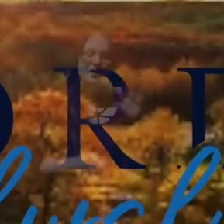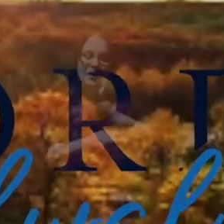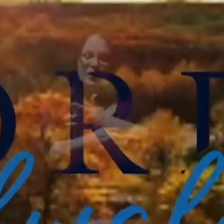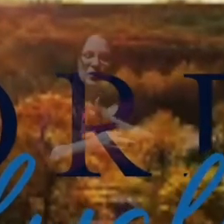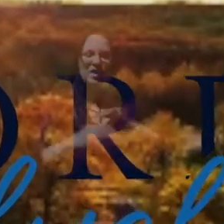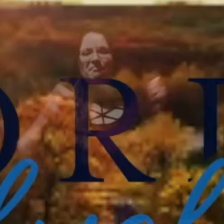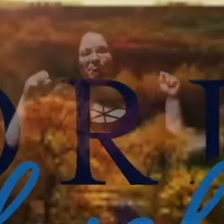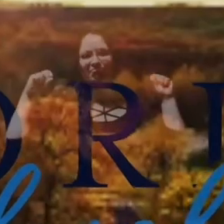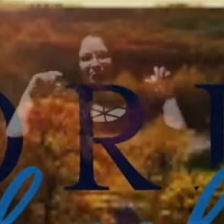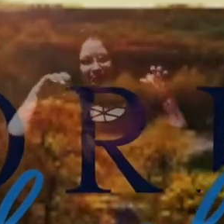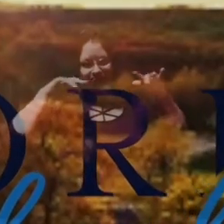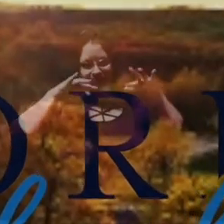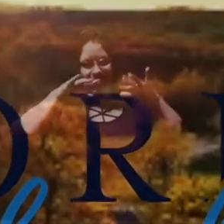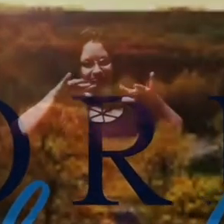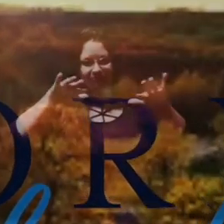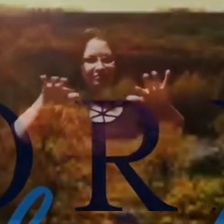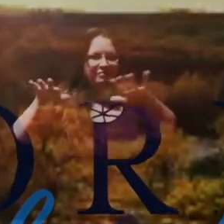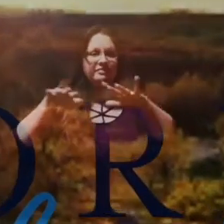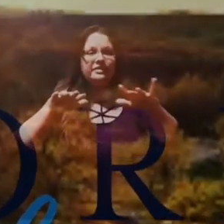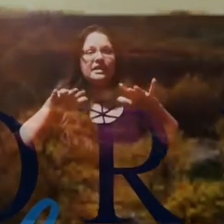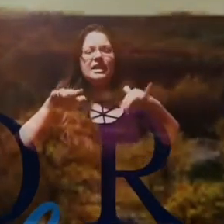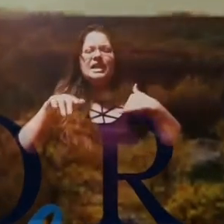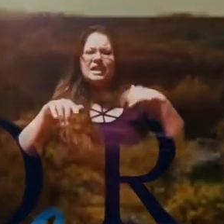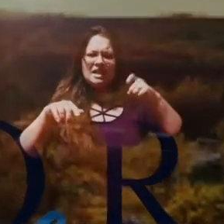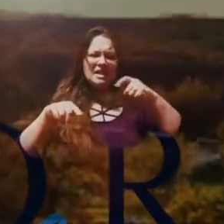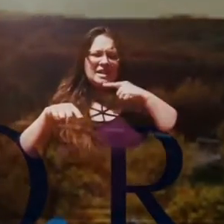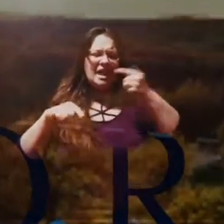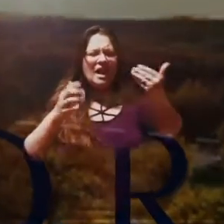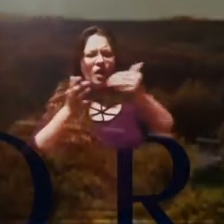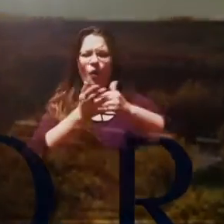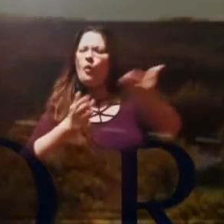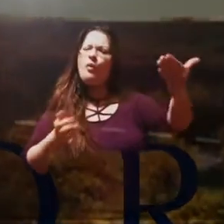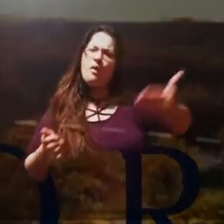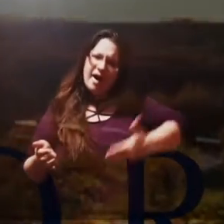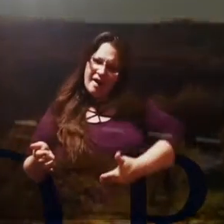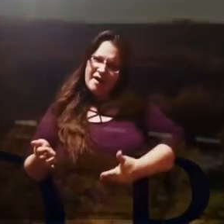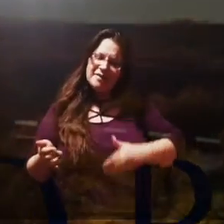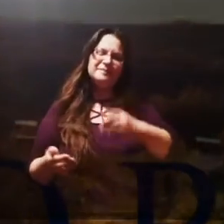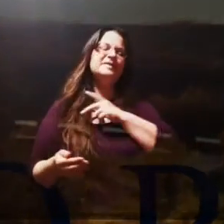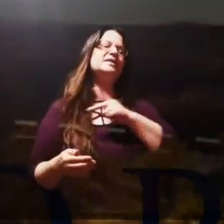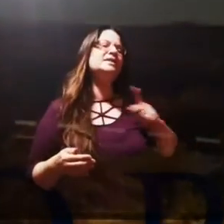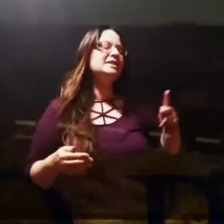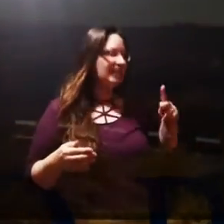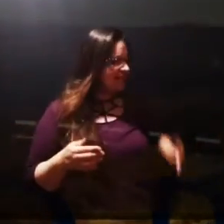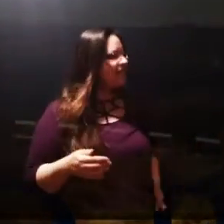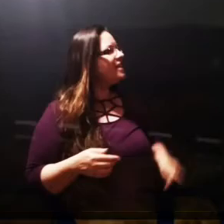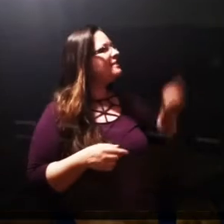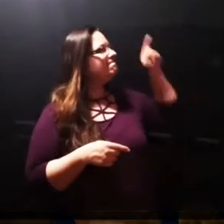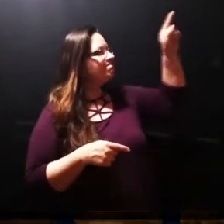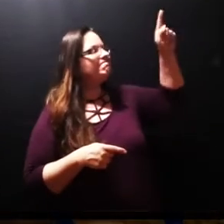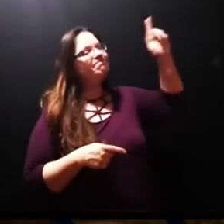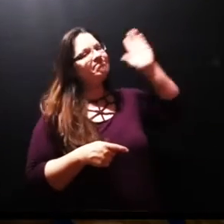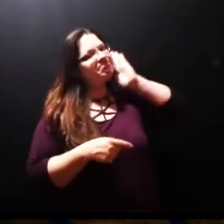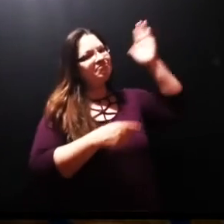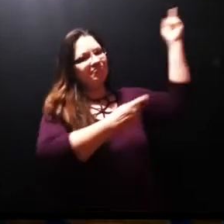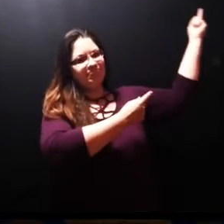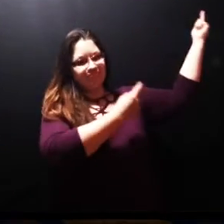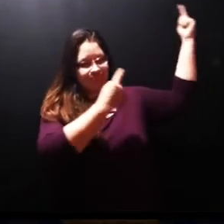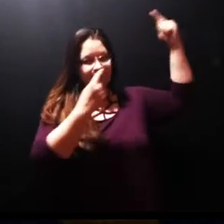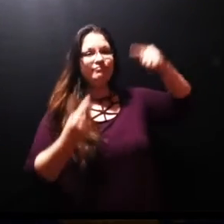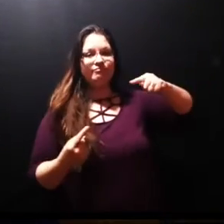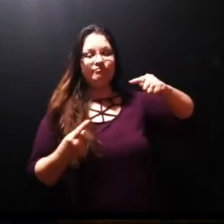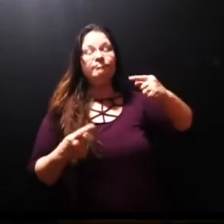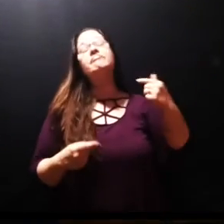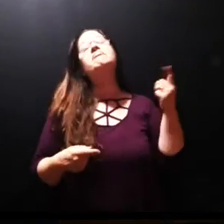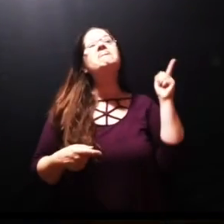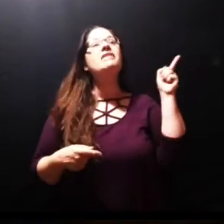While the choir is coming down again welcome and the king is coming amen the king is coming